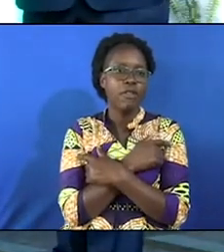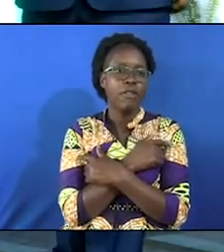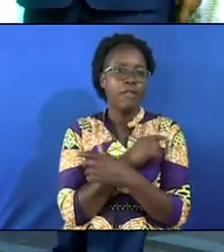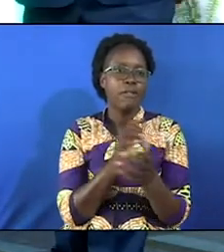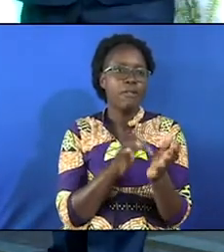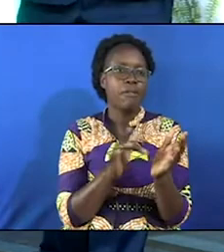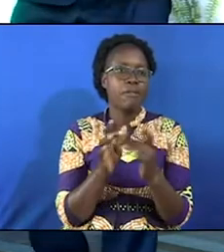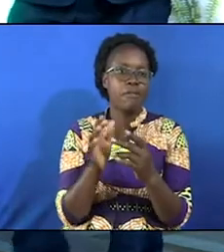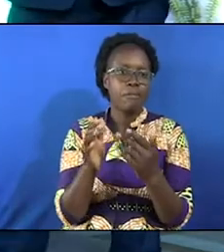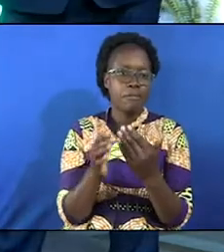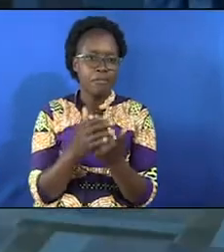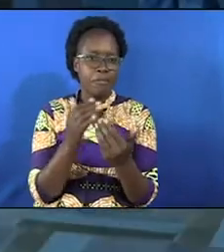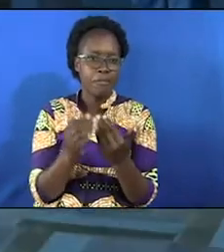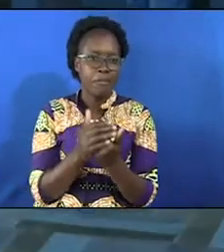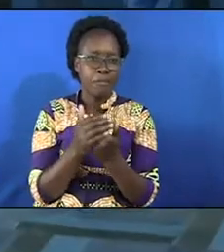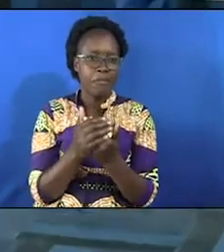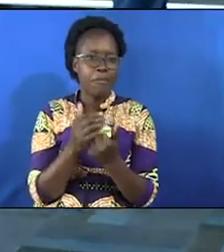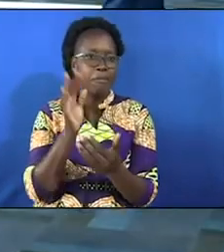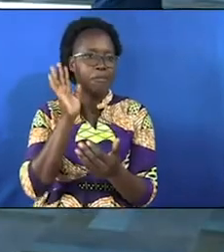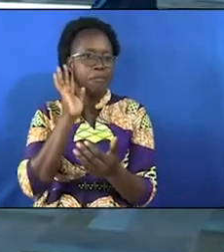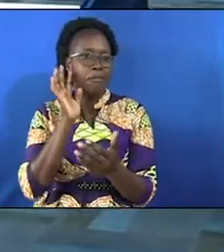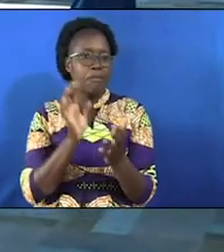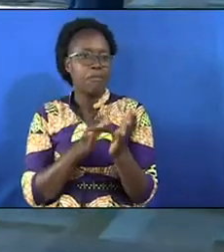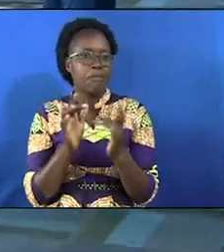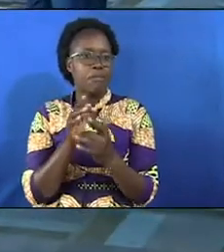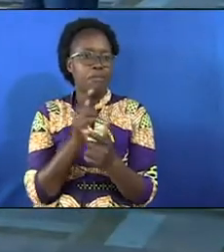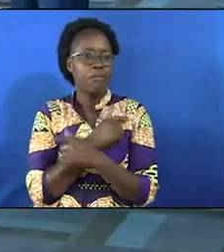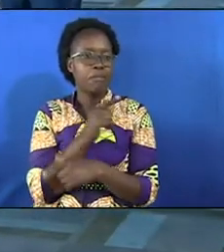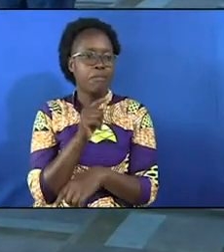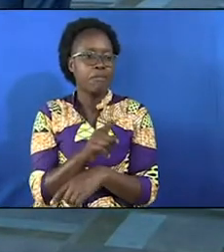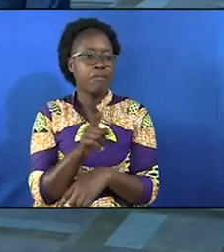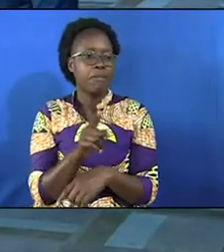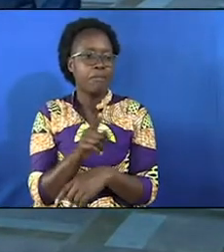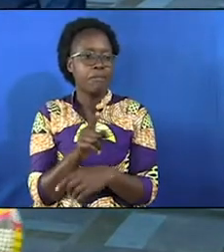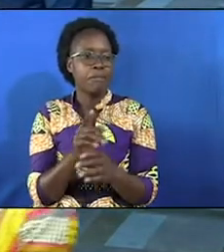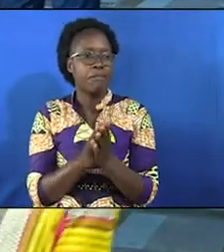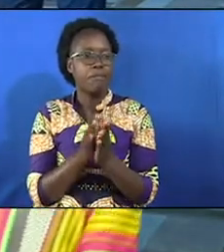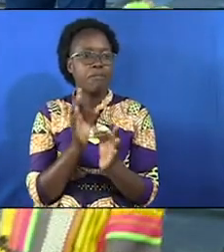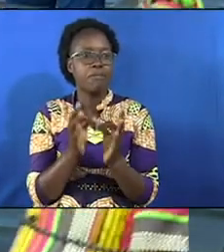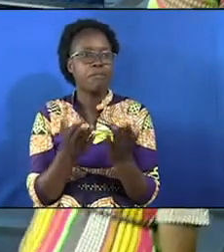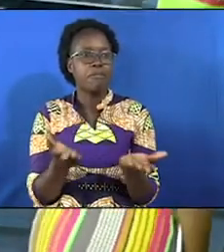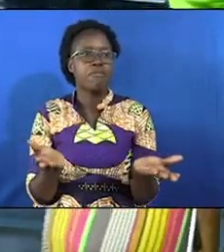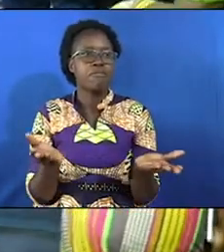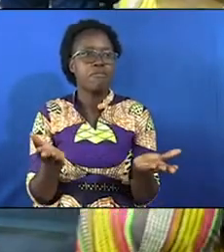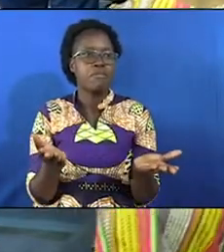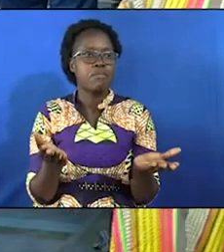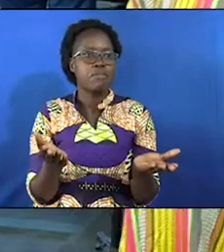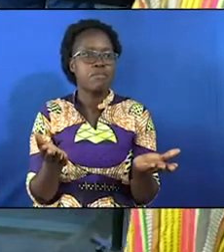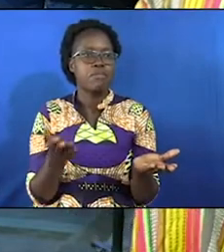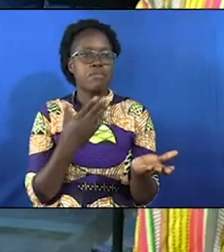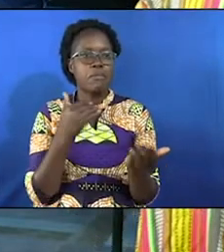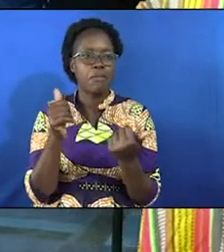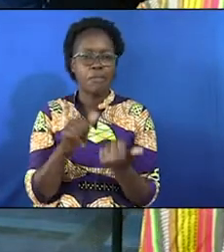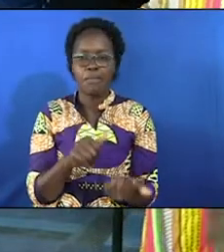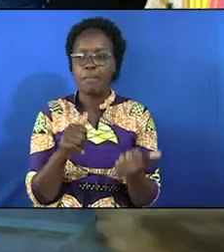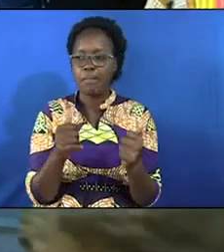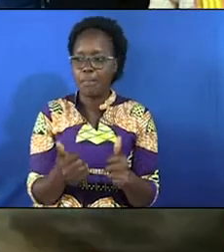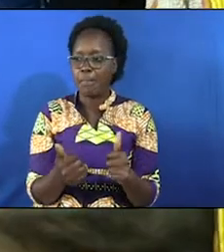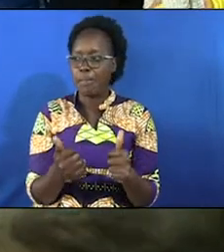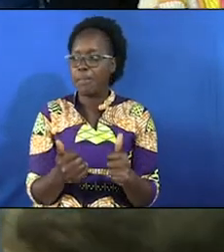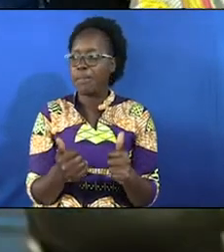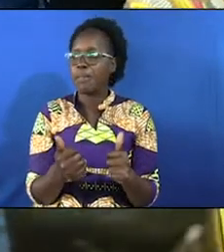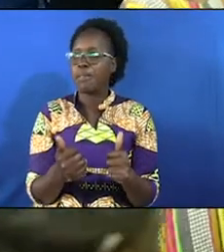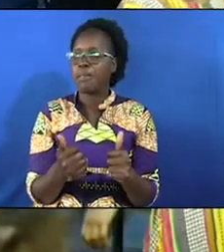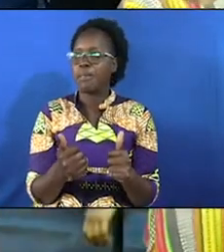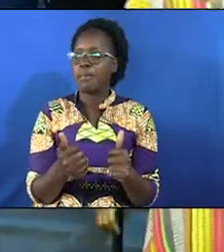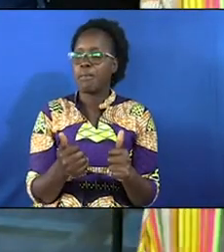that Jesus cares and you've heard that Jesus loves you if you are here and you baptize just